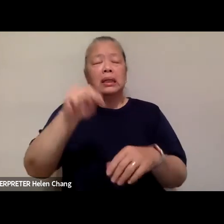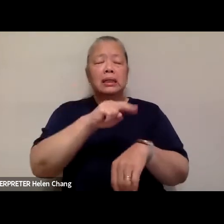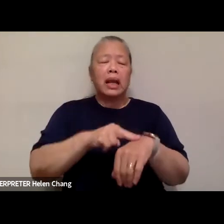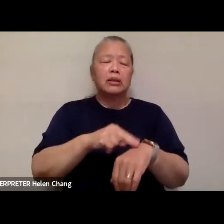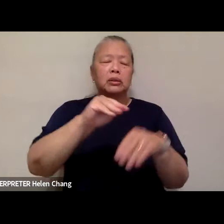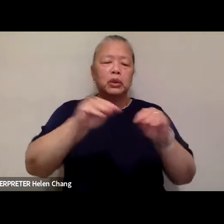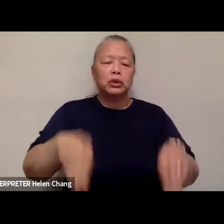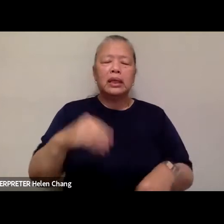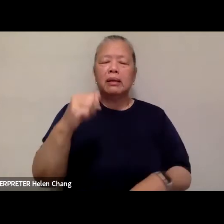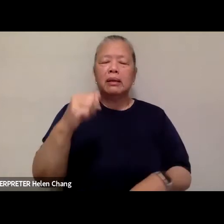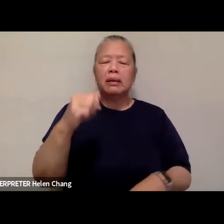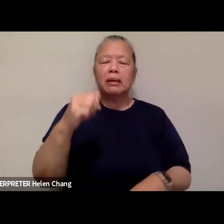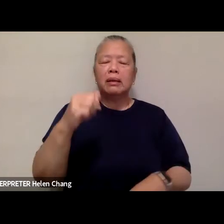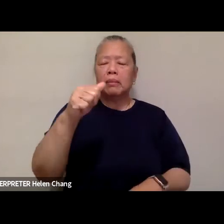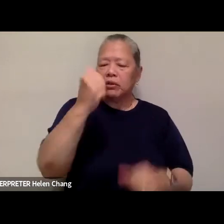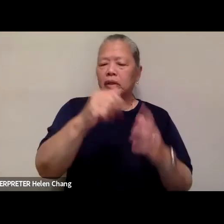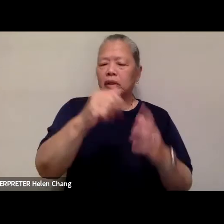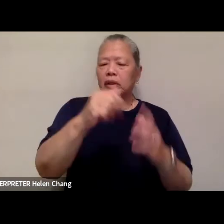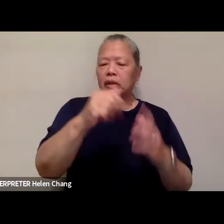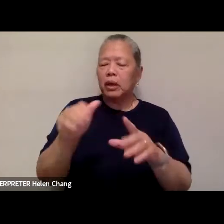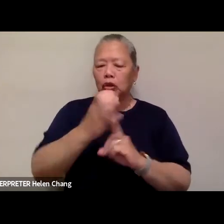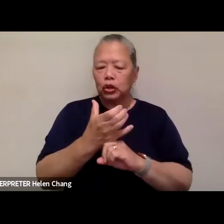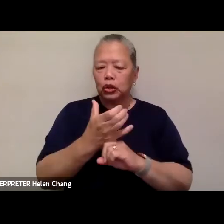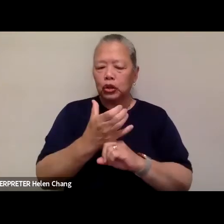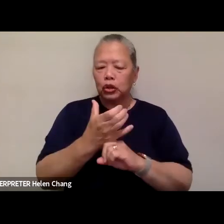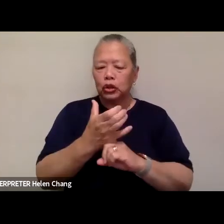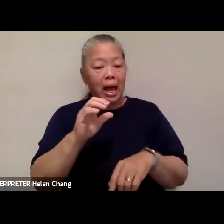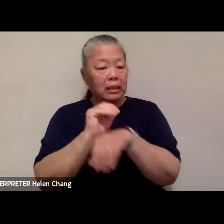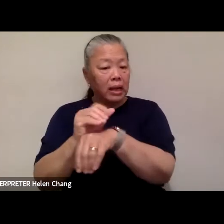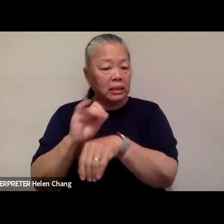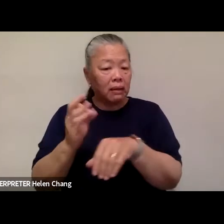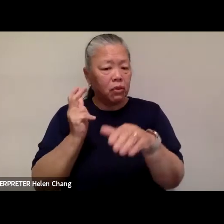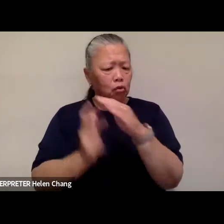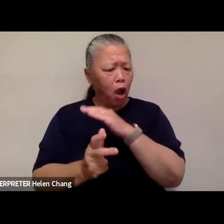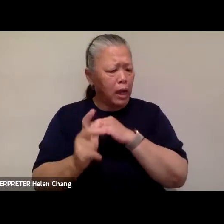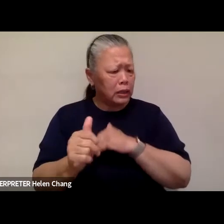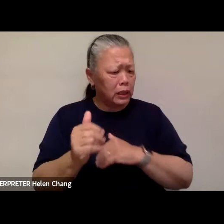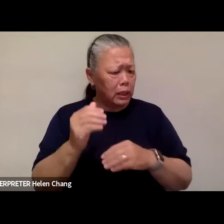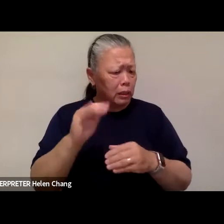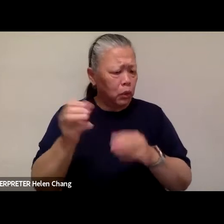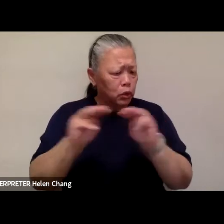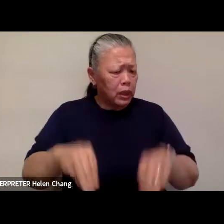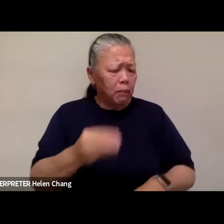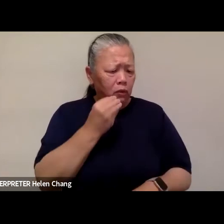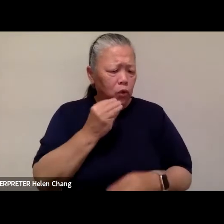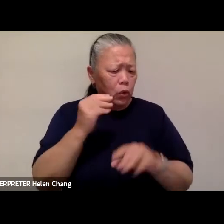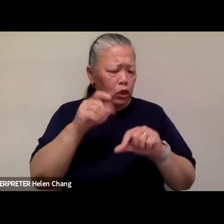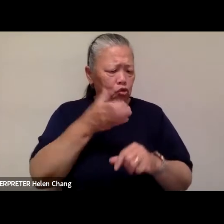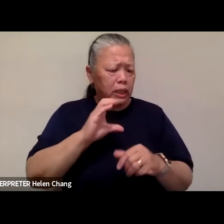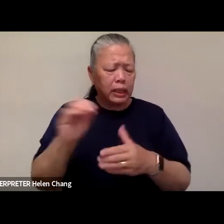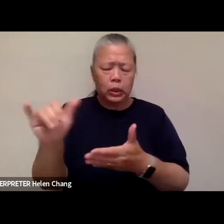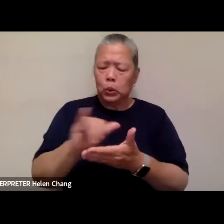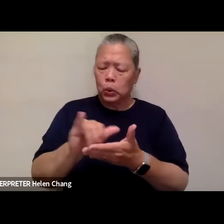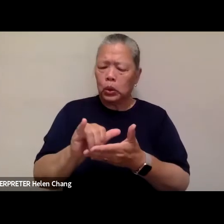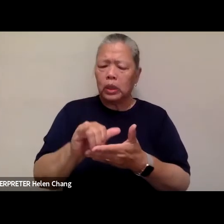Culture, and Nights of the Raj at the Museum of Food and Drink in Brooklyn, New York. Her writing has been published in